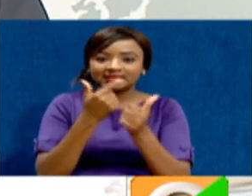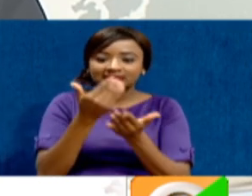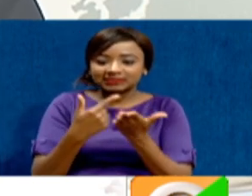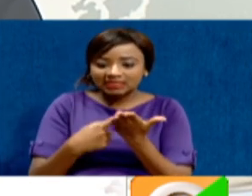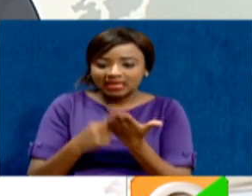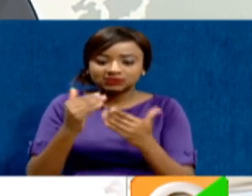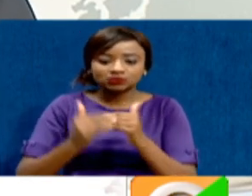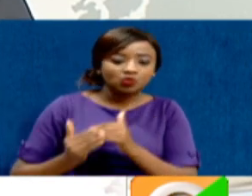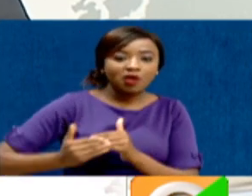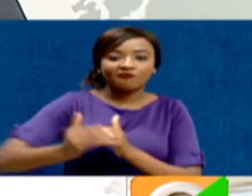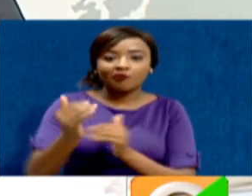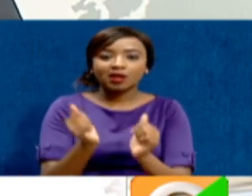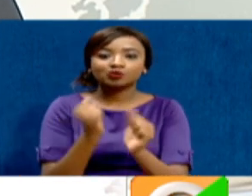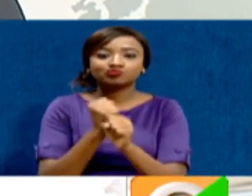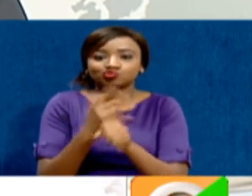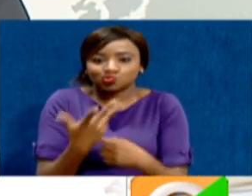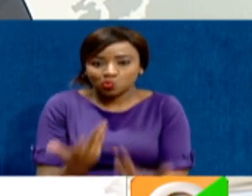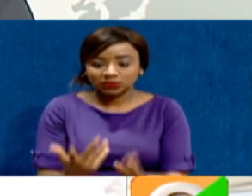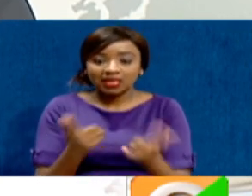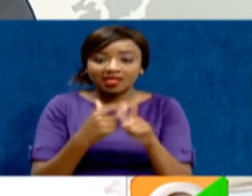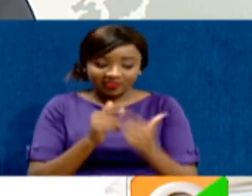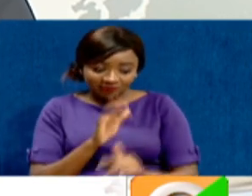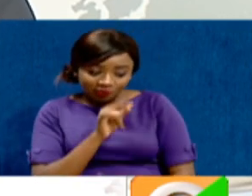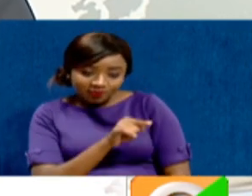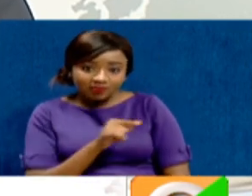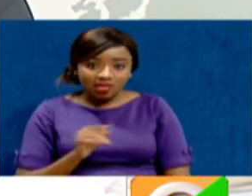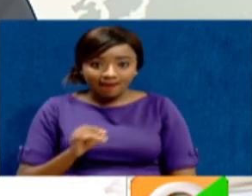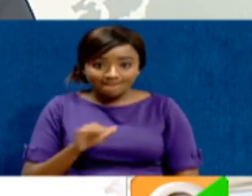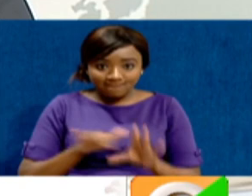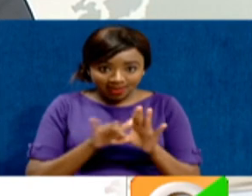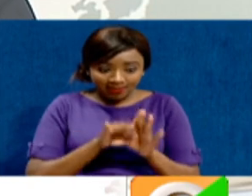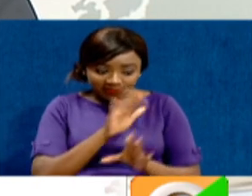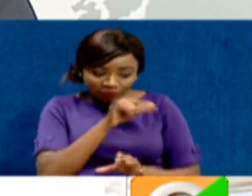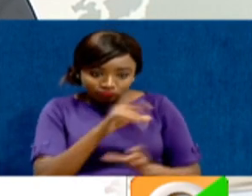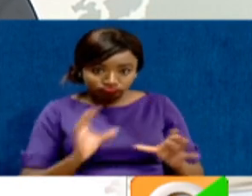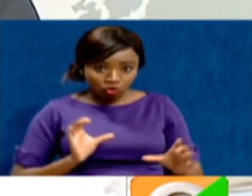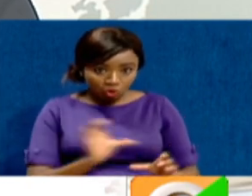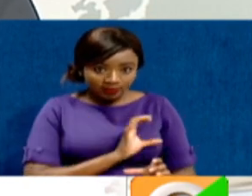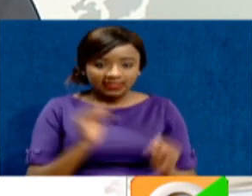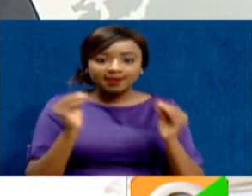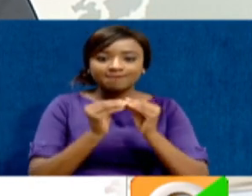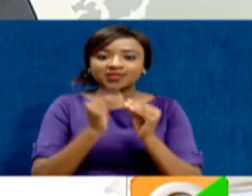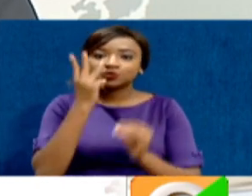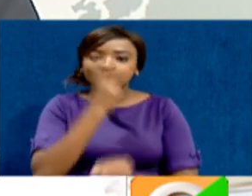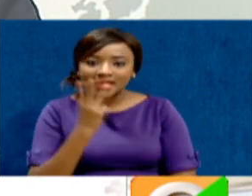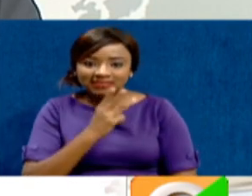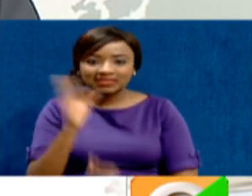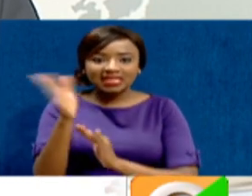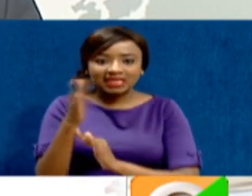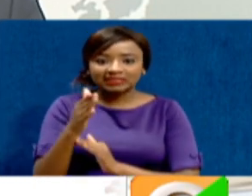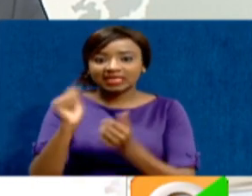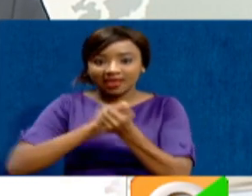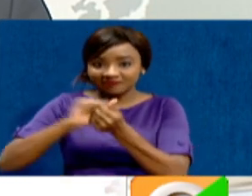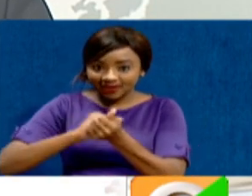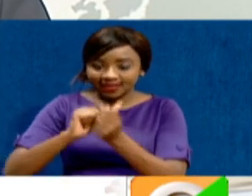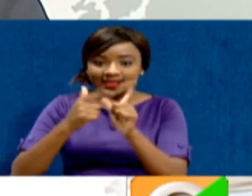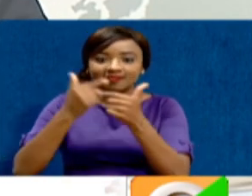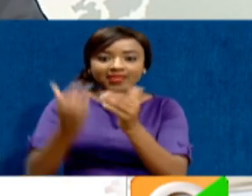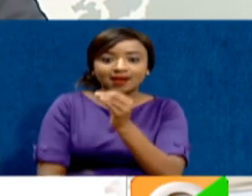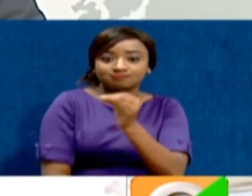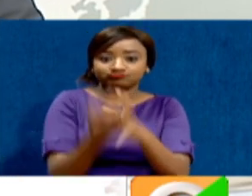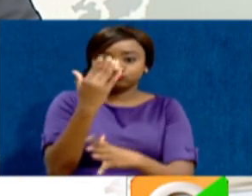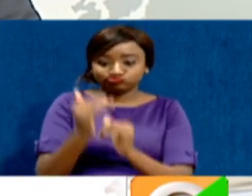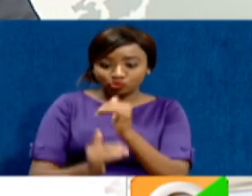And thereafter, members of that committee will meet on Wednesday, on Thursday, and on Friday. And if they will have come up with a formula,